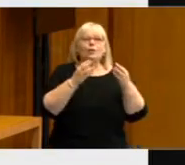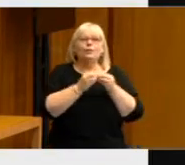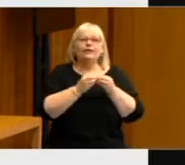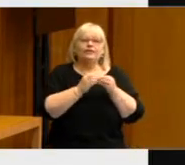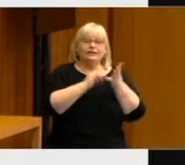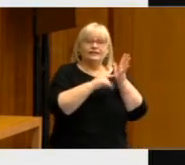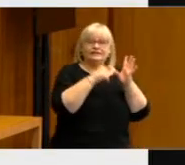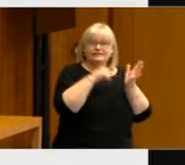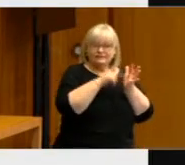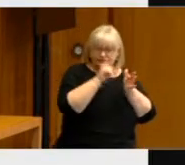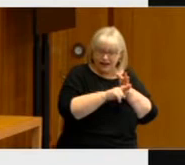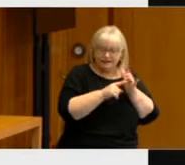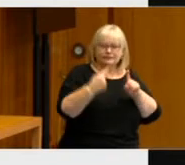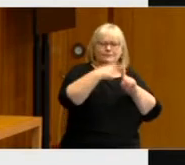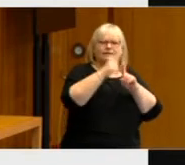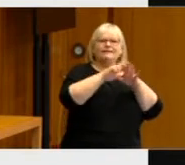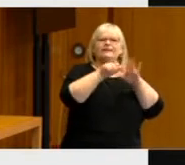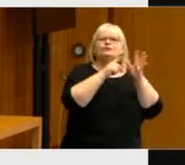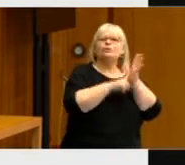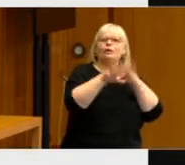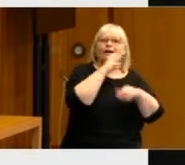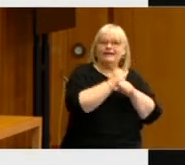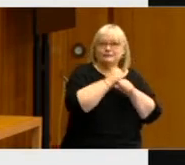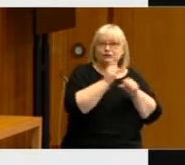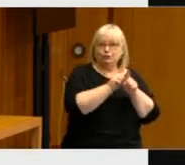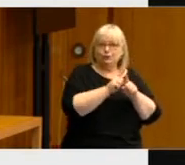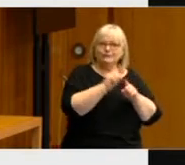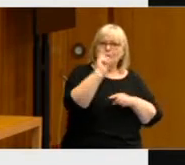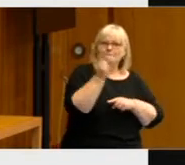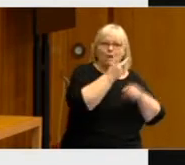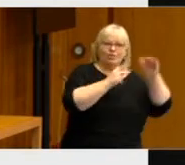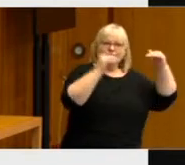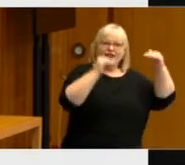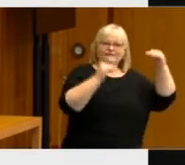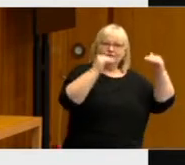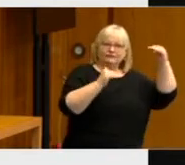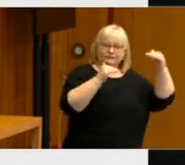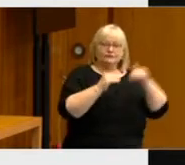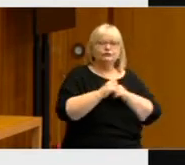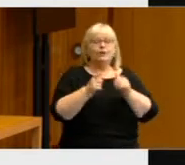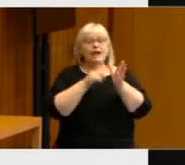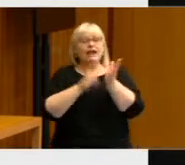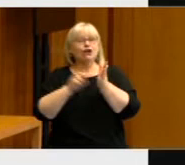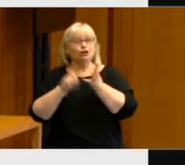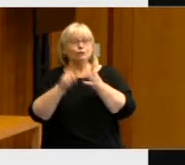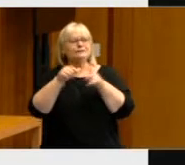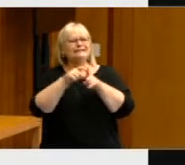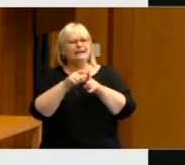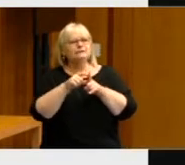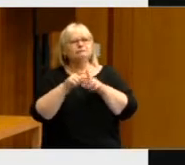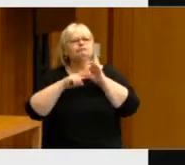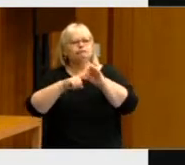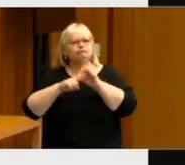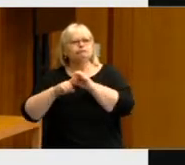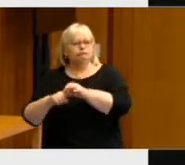state and federal governments, and federal some data that's been collected from the ANU poll, another survey that is run